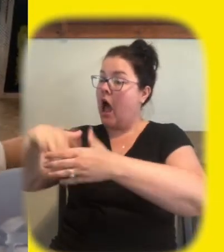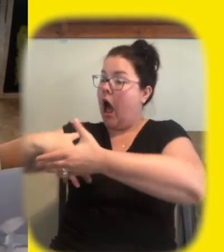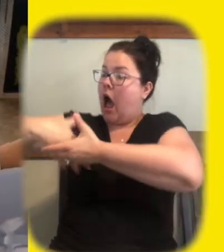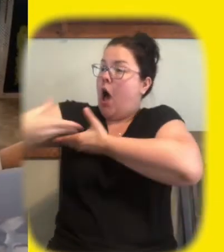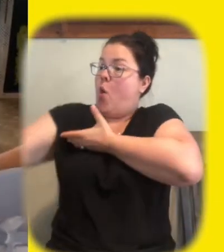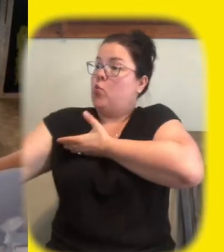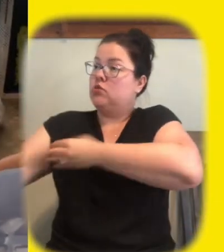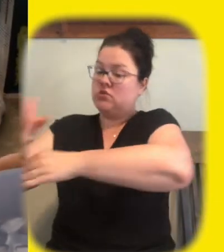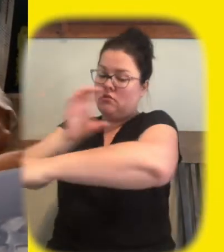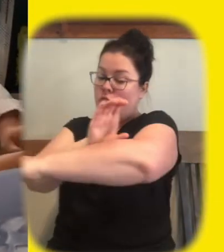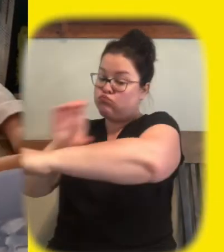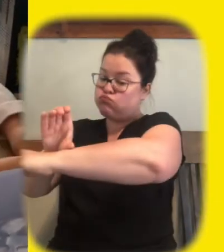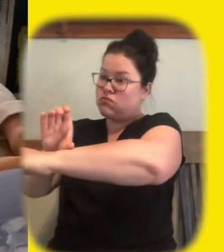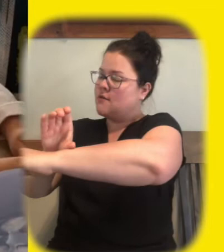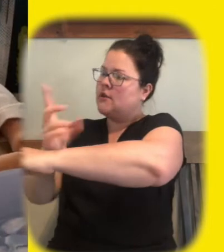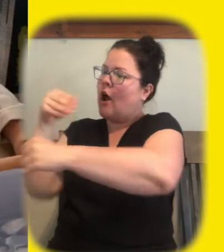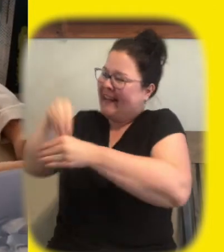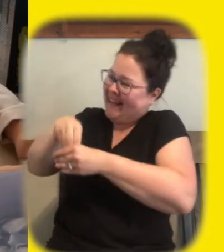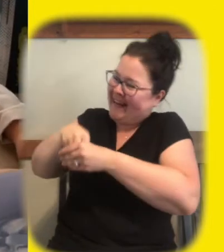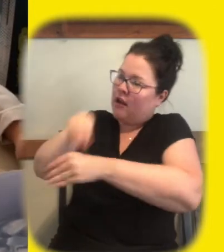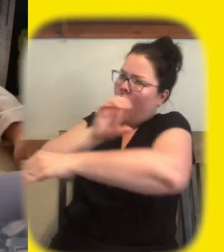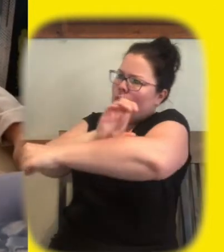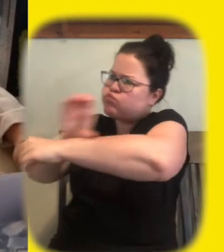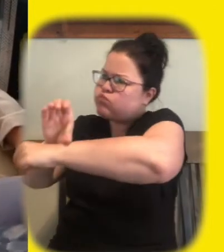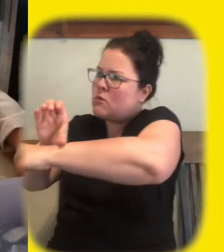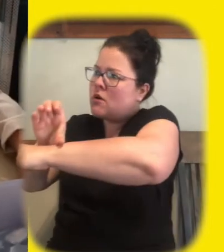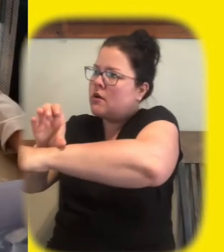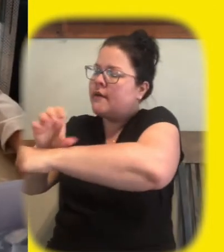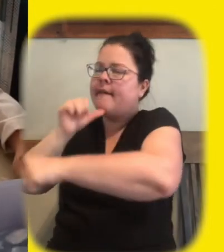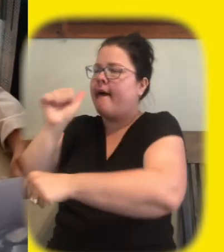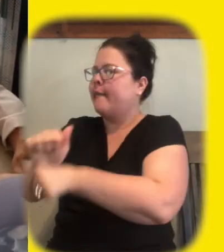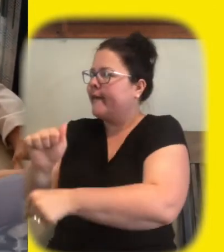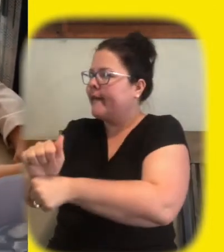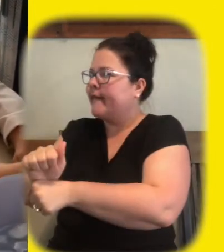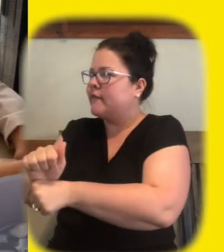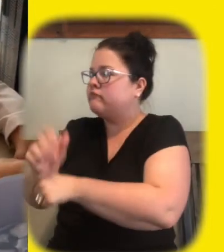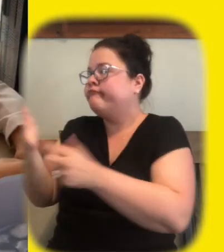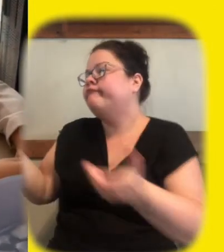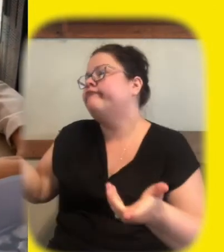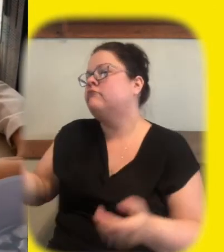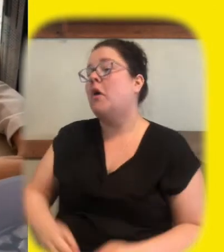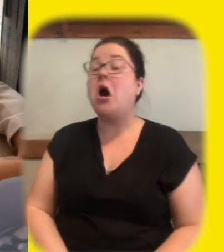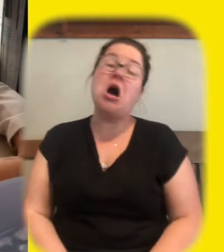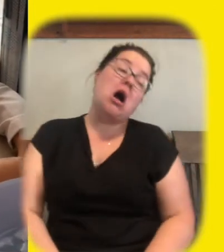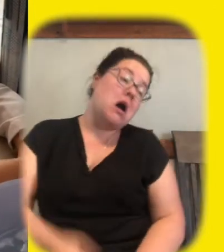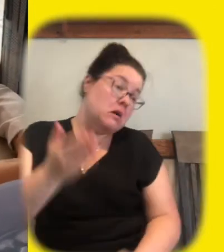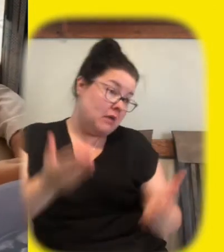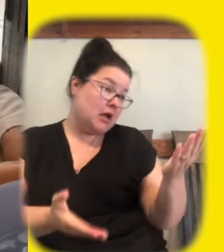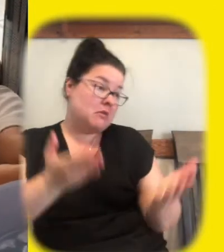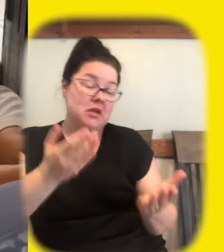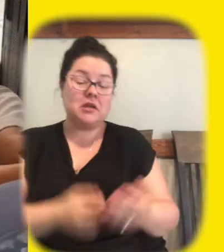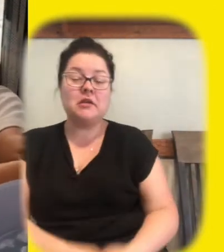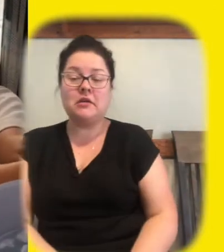your body doesn't help with that maybe yeah that's a neat theory i like it or maybe just